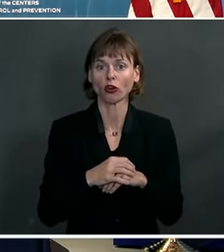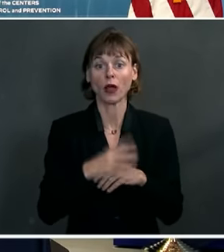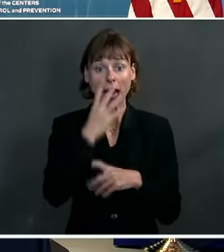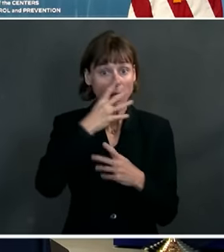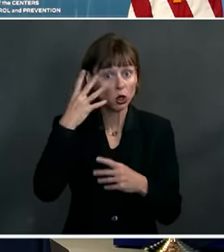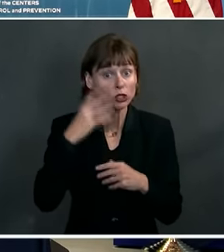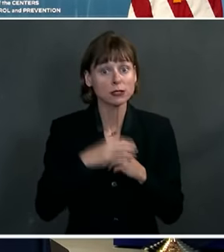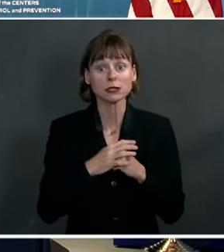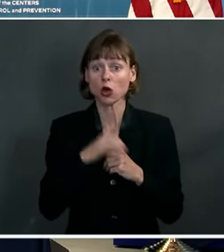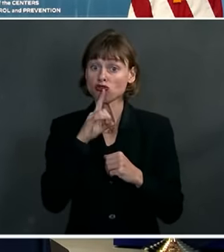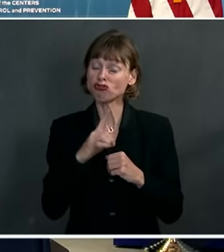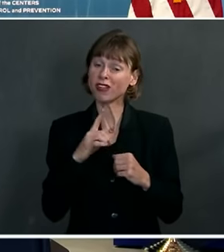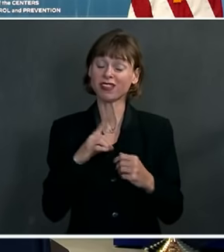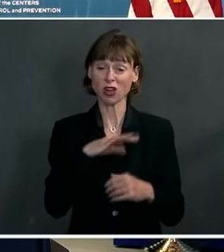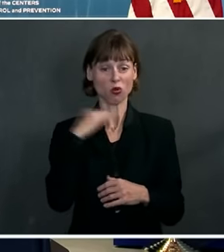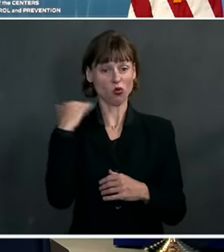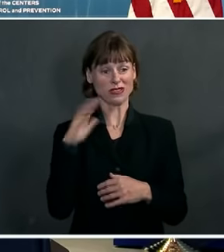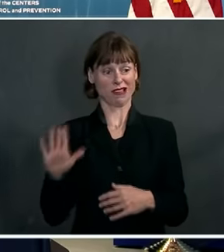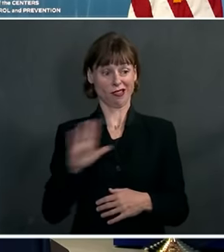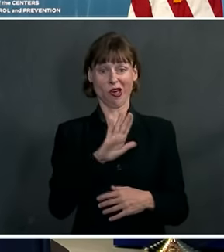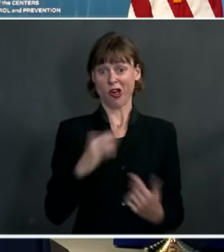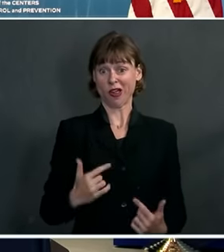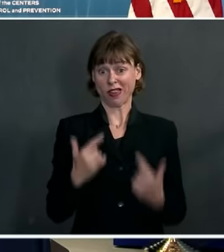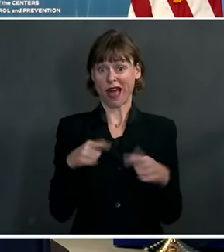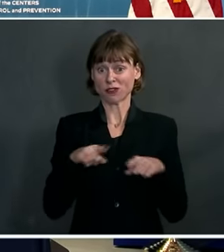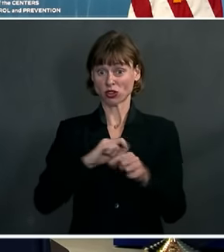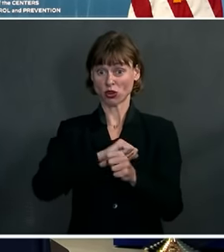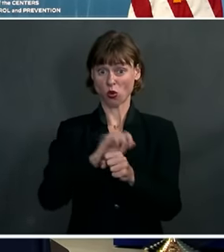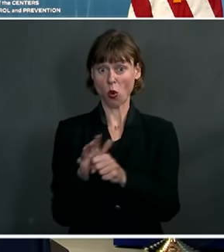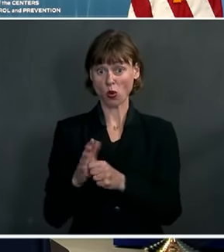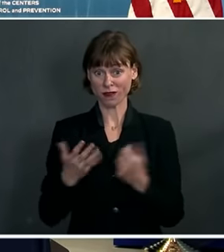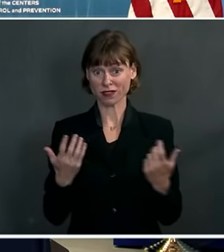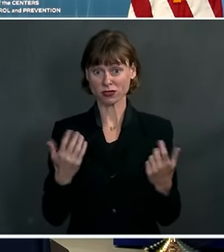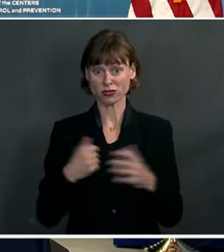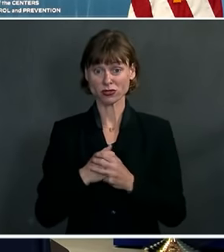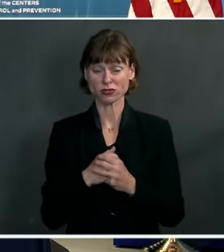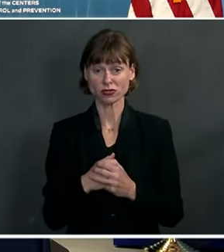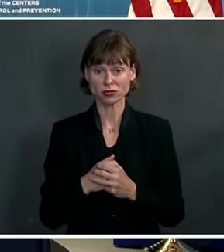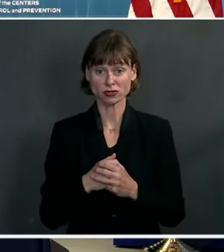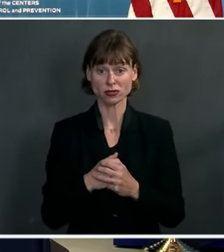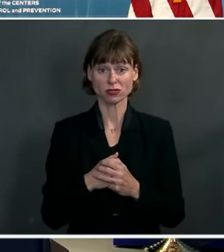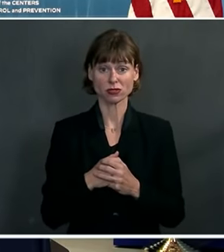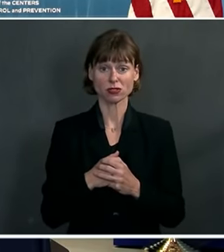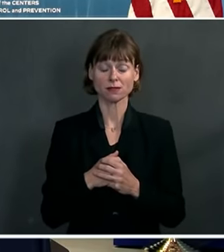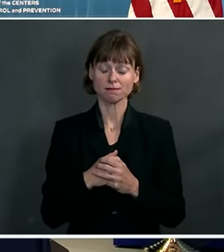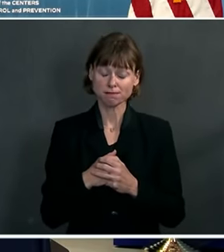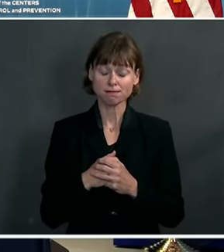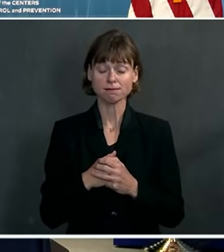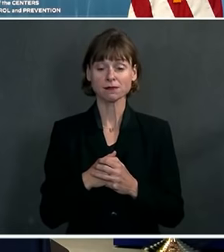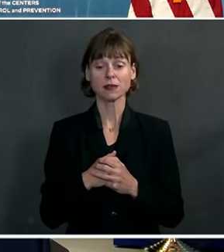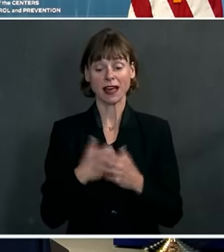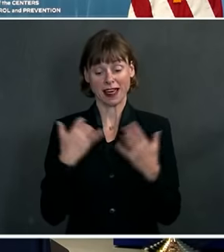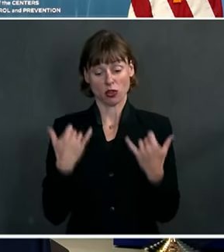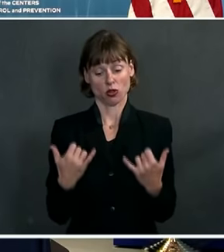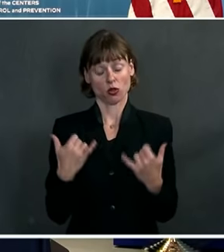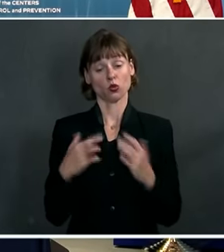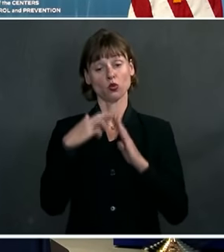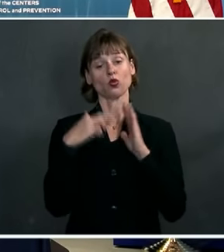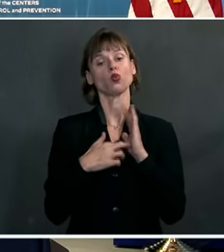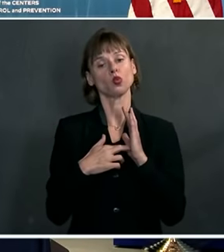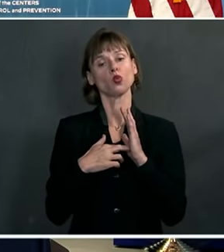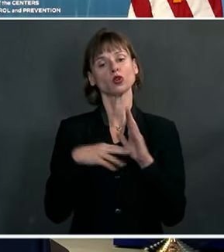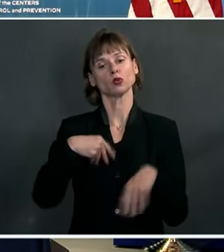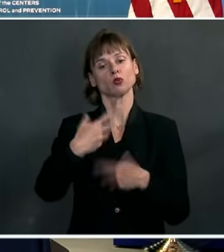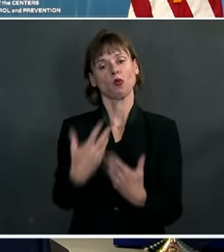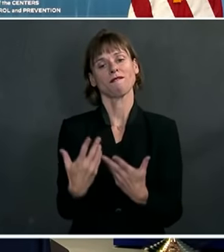have put their lives on the line during the coronavirus pandemic. And this updated guidance provides a roadmap